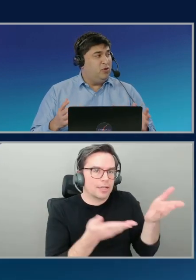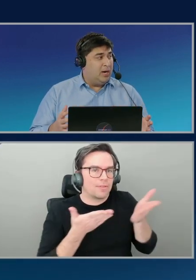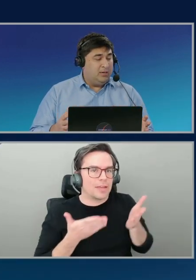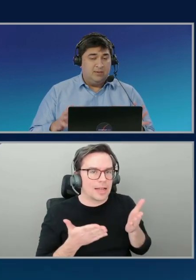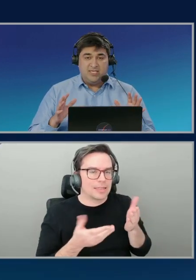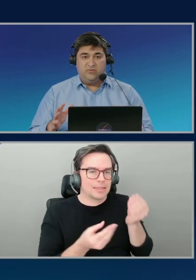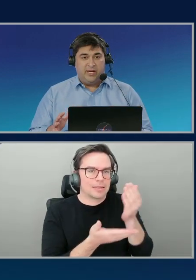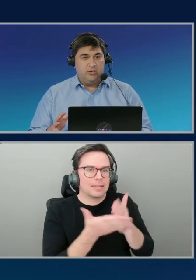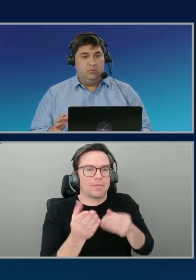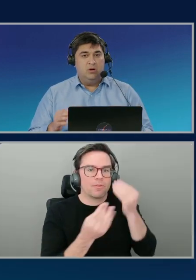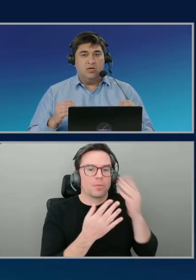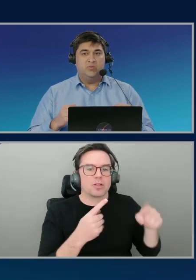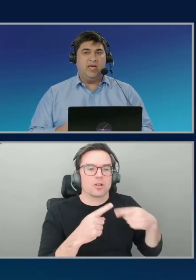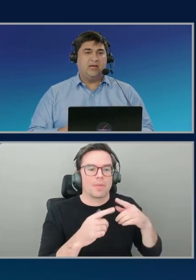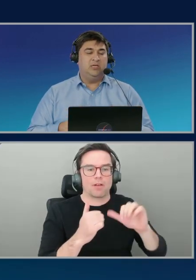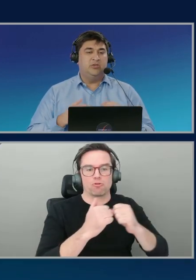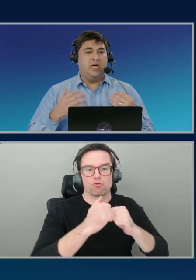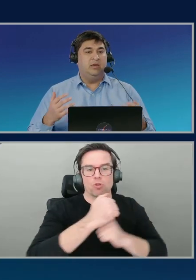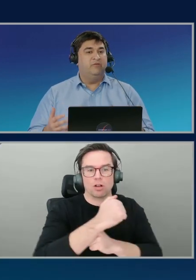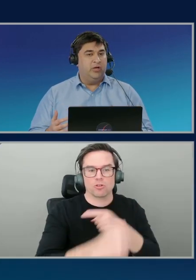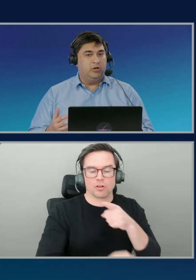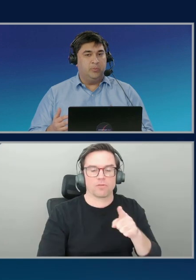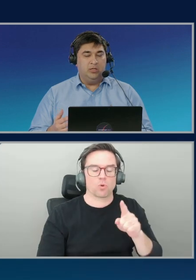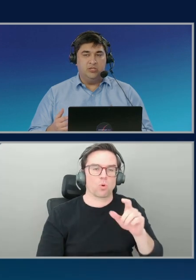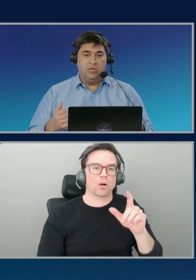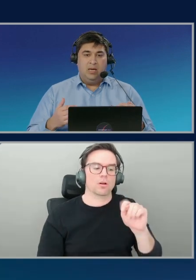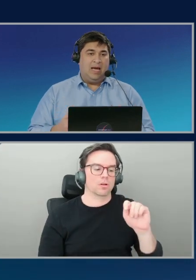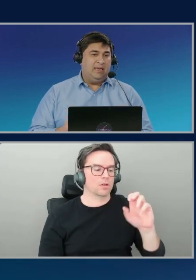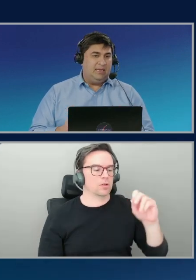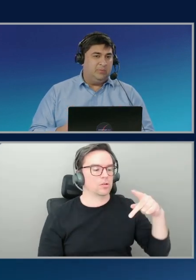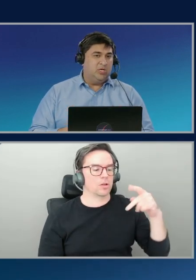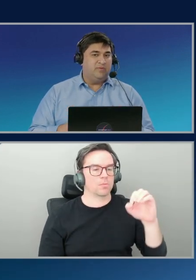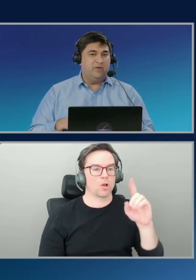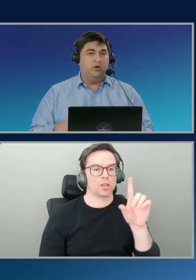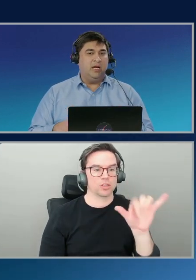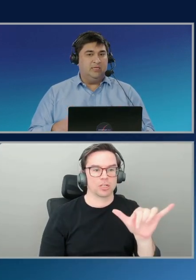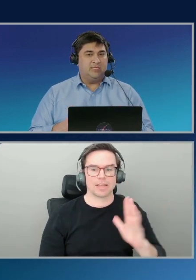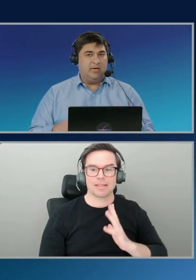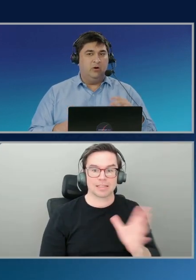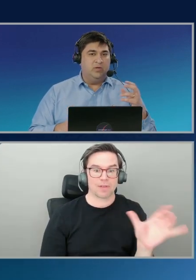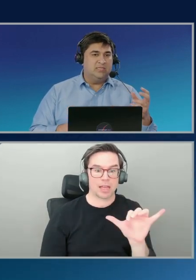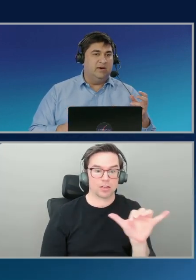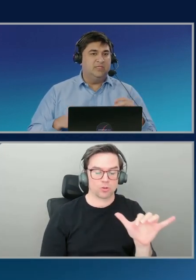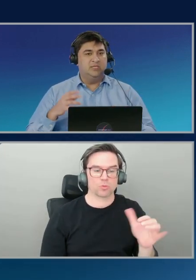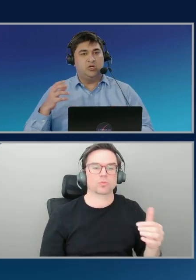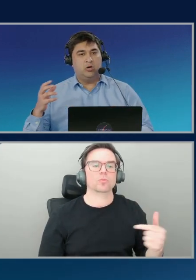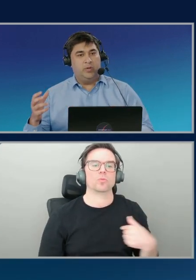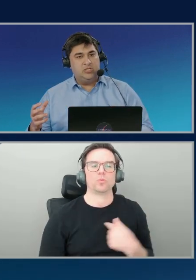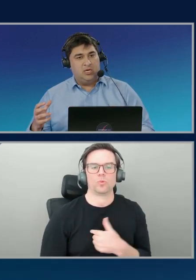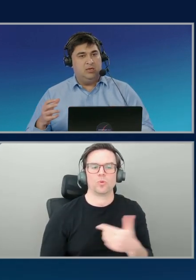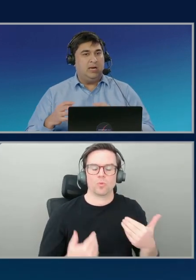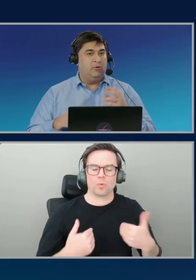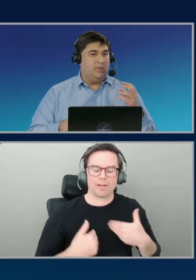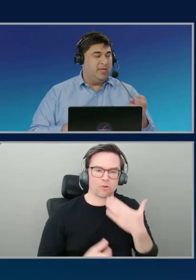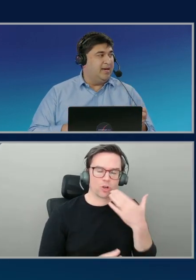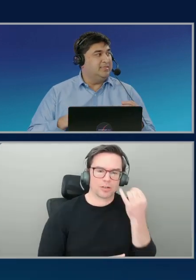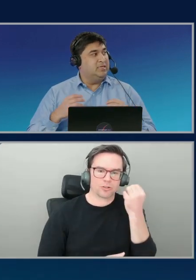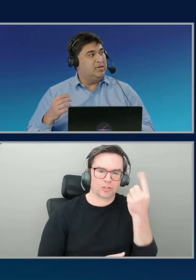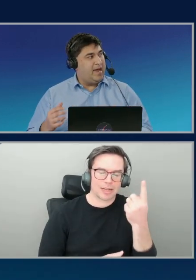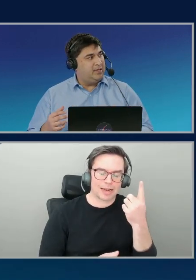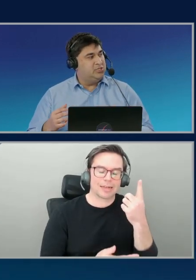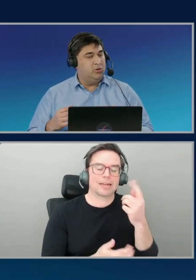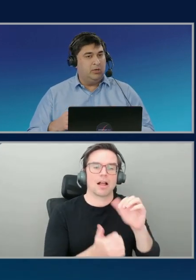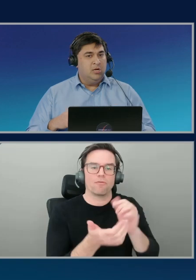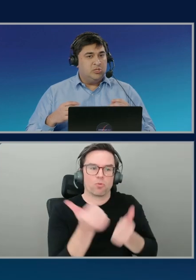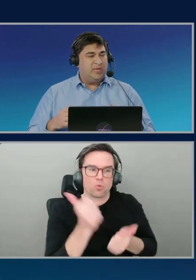Now, if you want, that's fine too, because we actually try and infer your topology. At AWS, we have a good understanding of which services talk to each other, how APIs